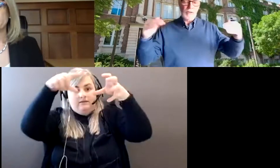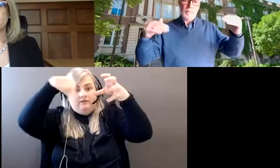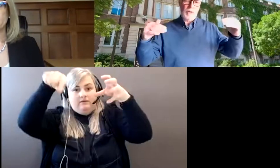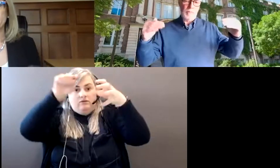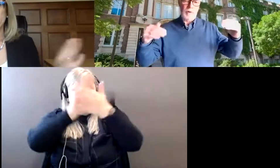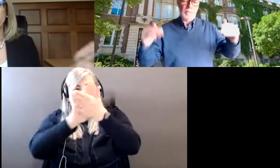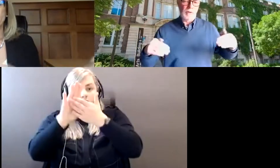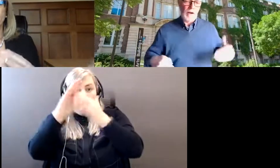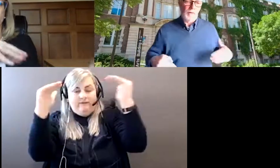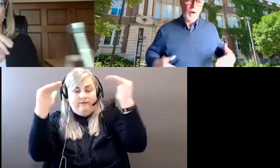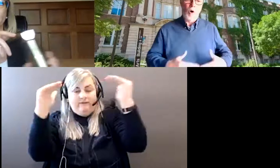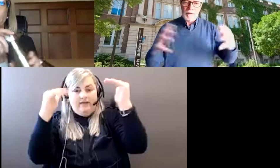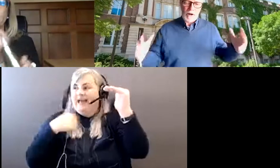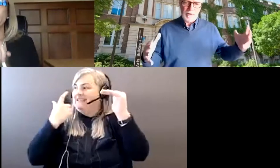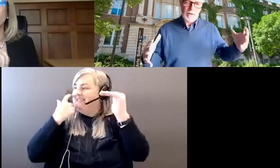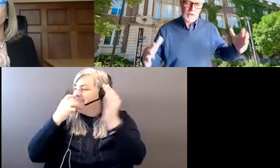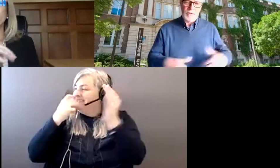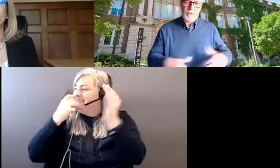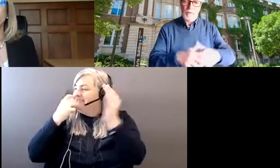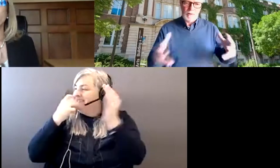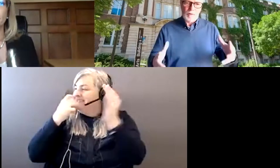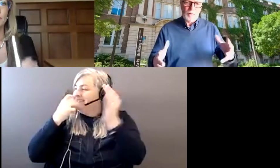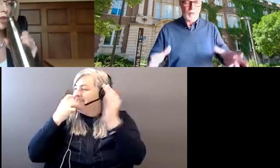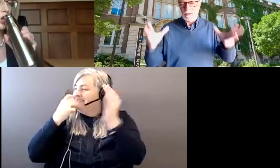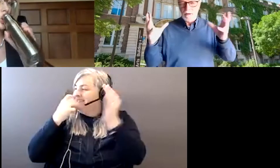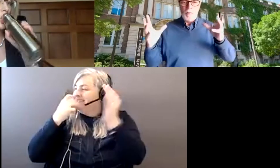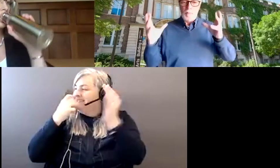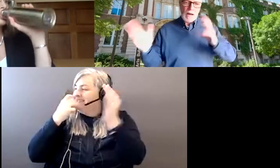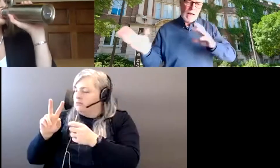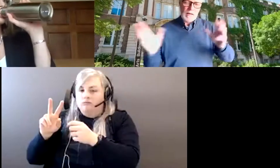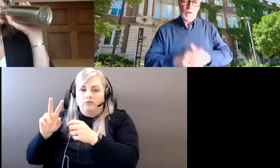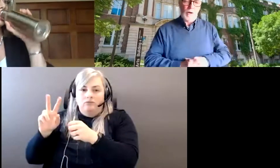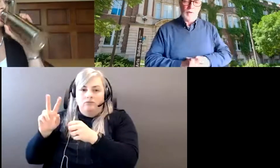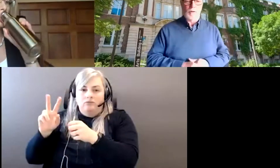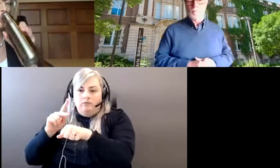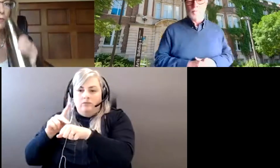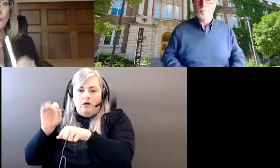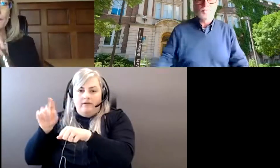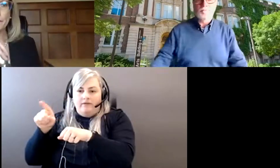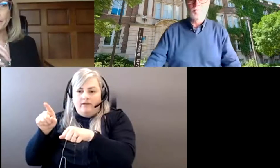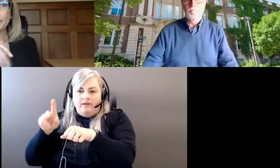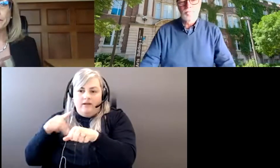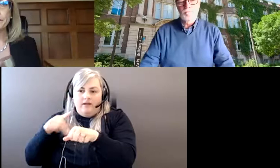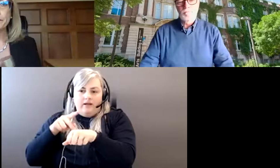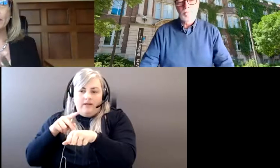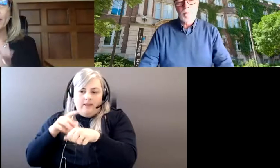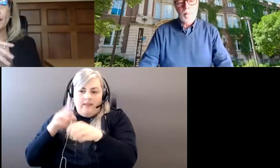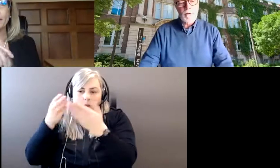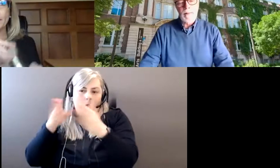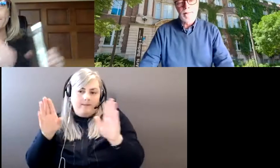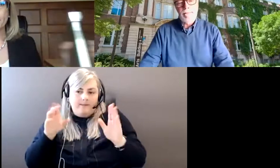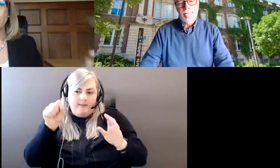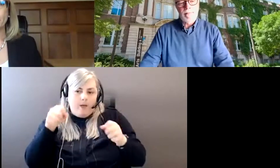just spoke to the principal of open competitions within the university and so on. So, yeah, absolutely.